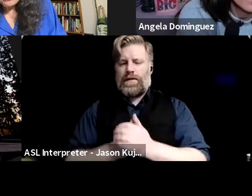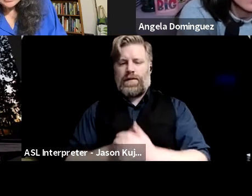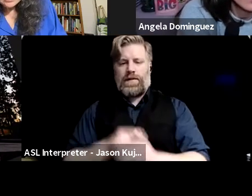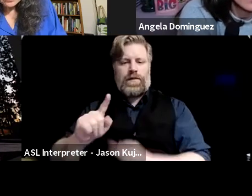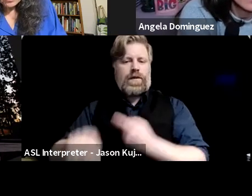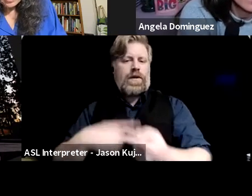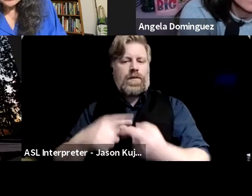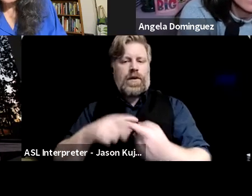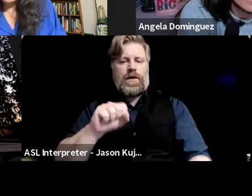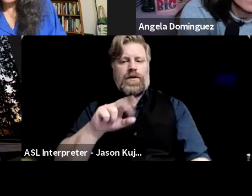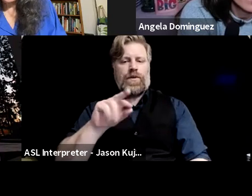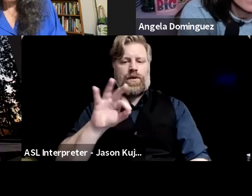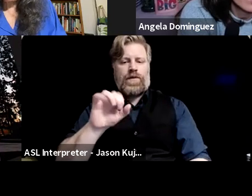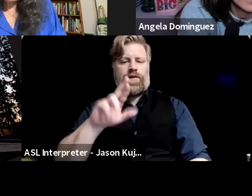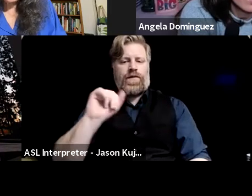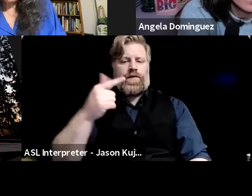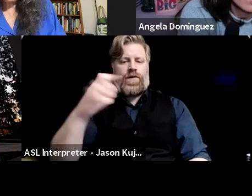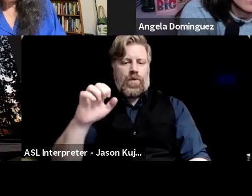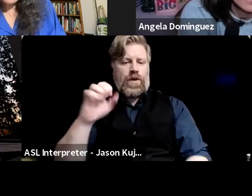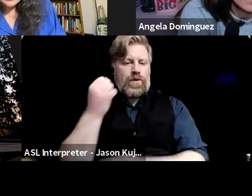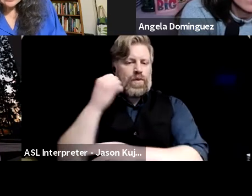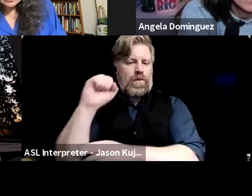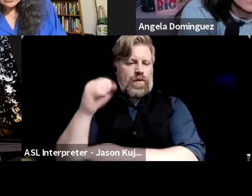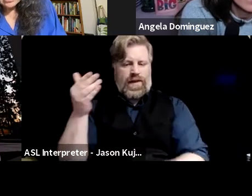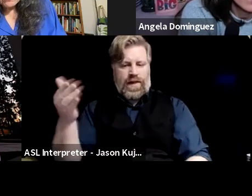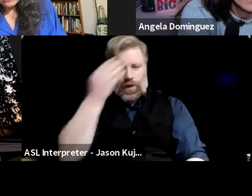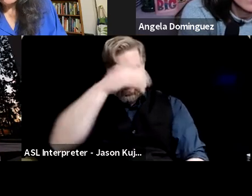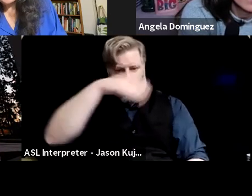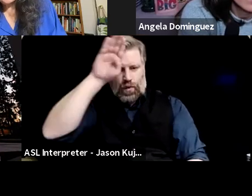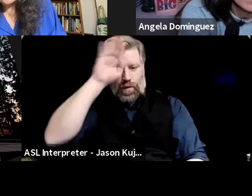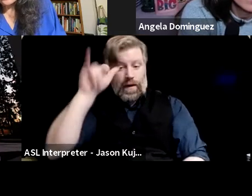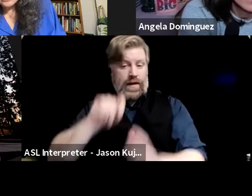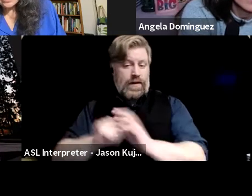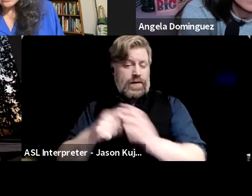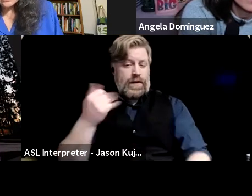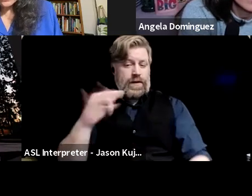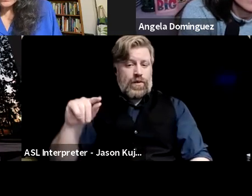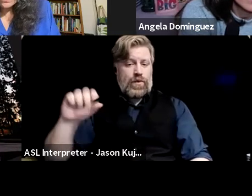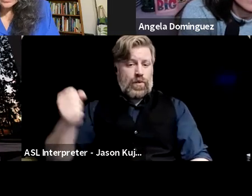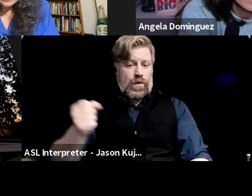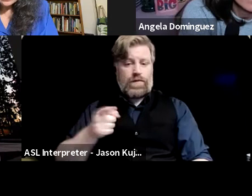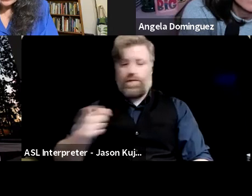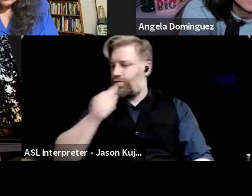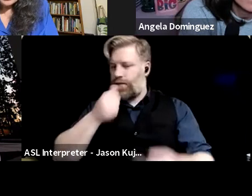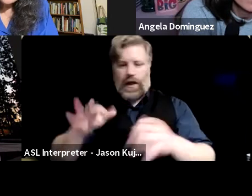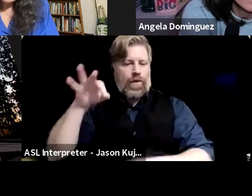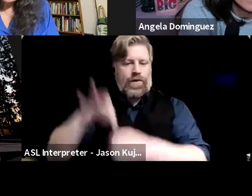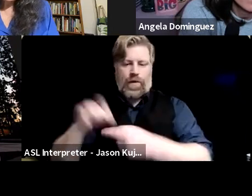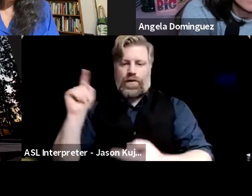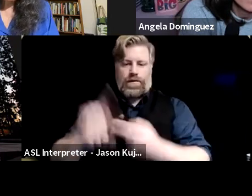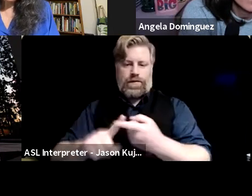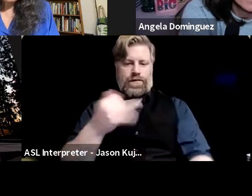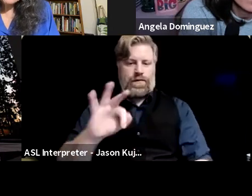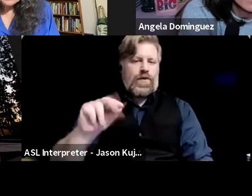movement in Cuba, which was through the 1920s and the vote wasn't actually gained until the thirties. But